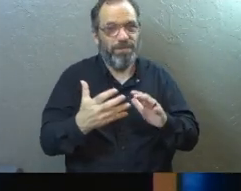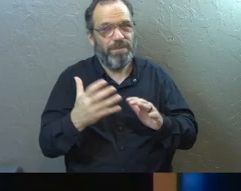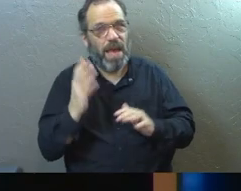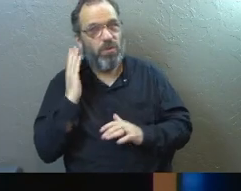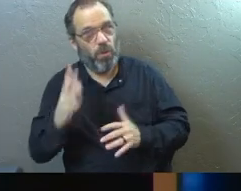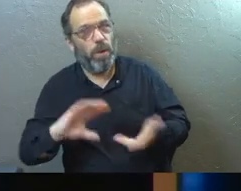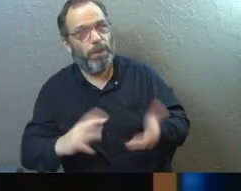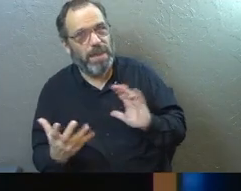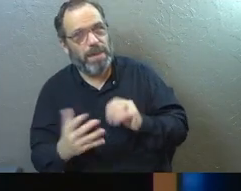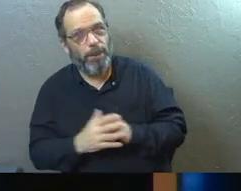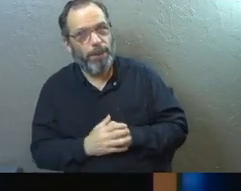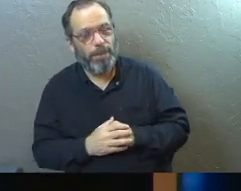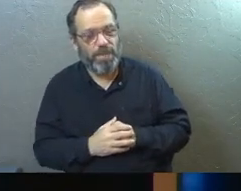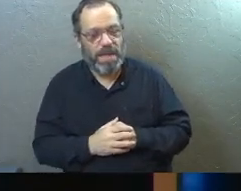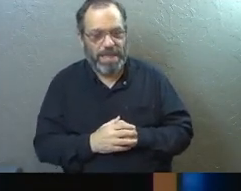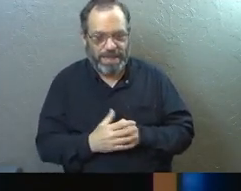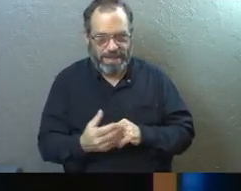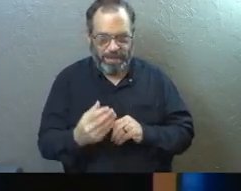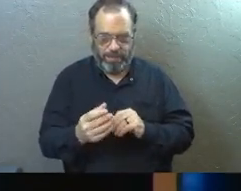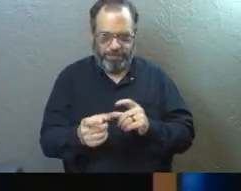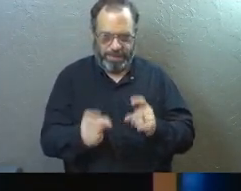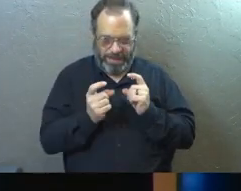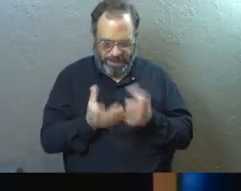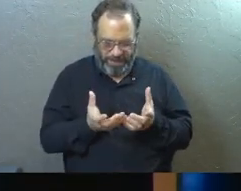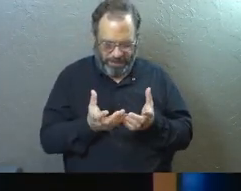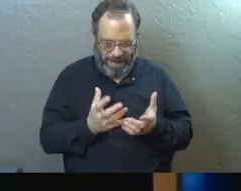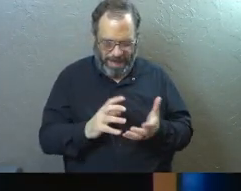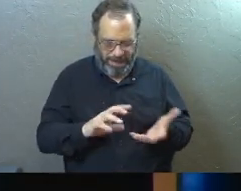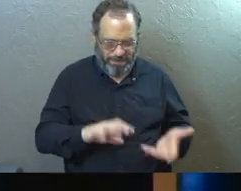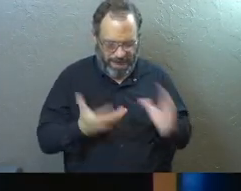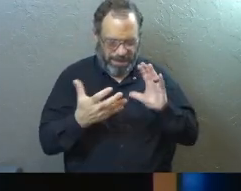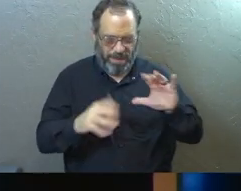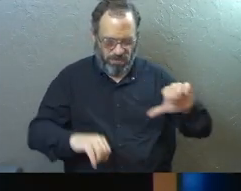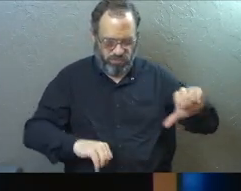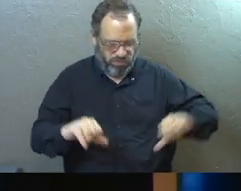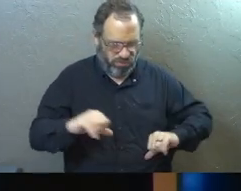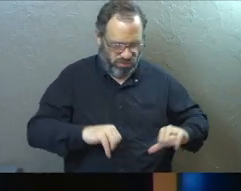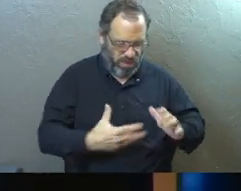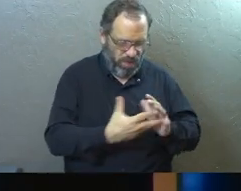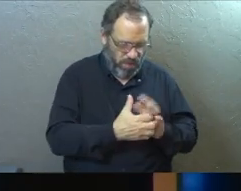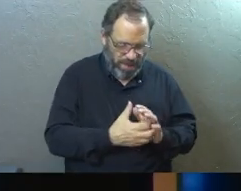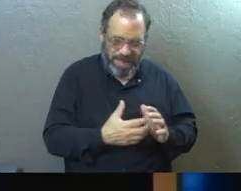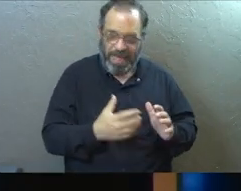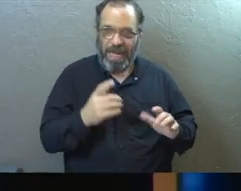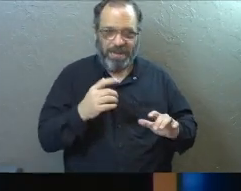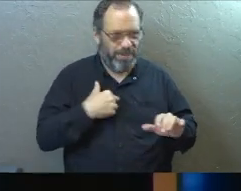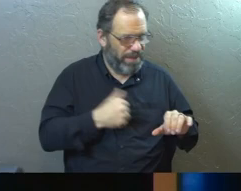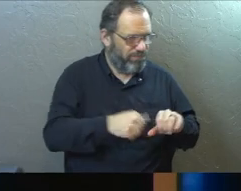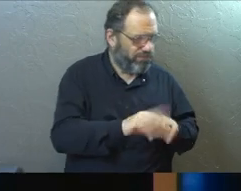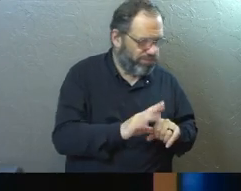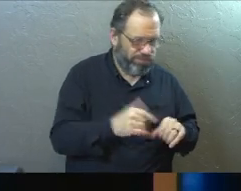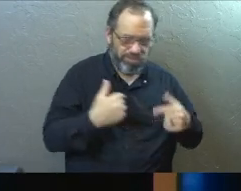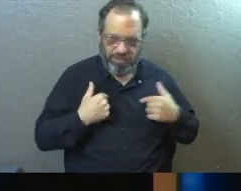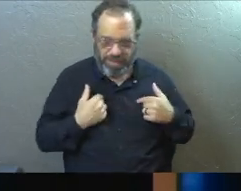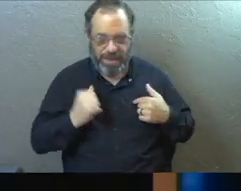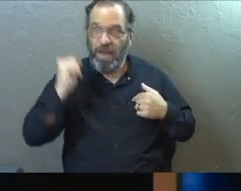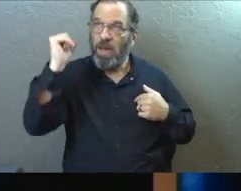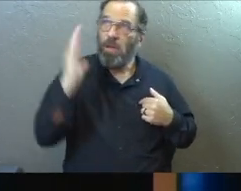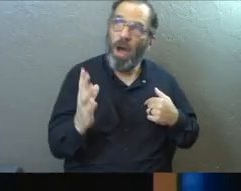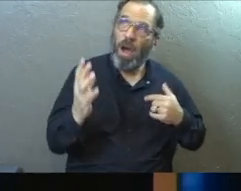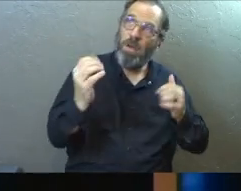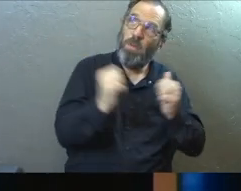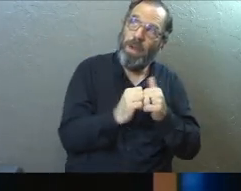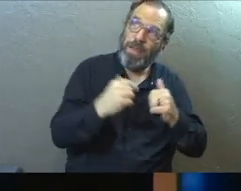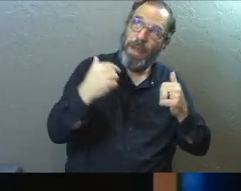will, he's given us this beautiful gift where we go, I messed up, and I boast in my weaknesses. That's right, I can't do this all the way, and God